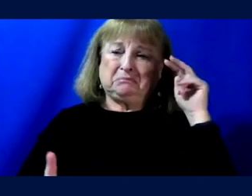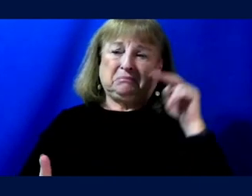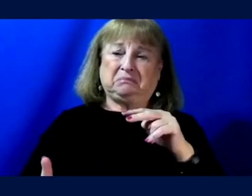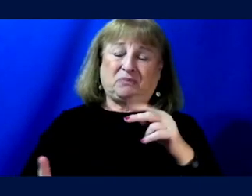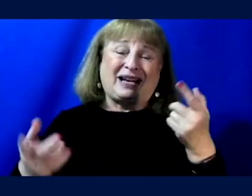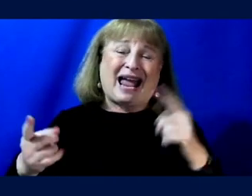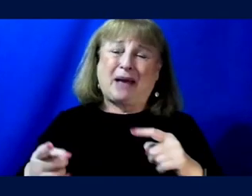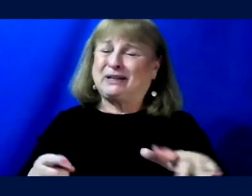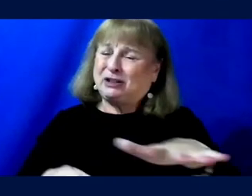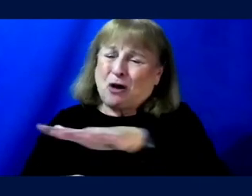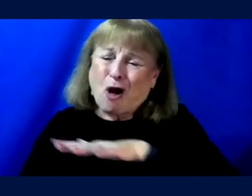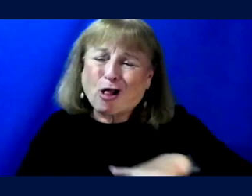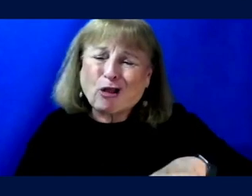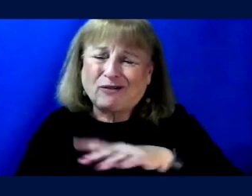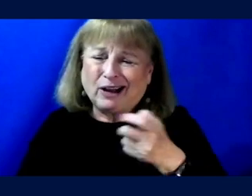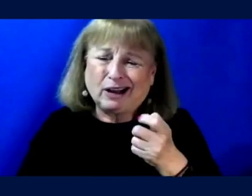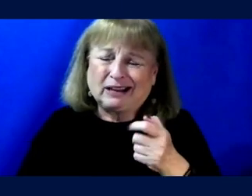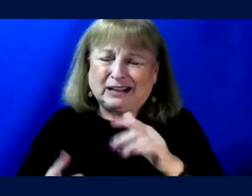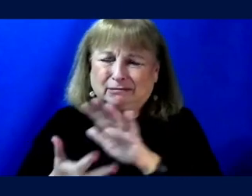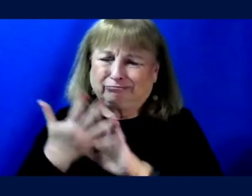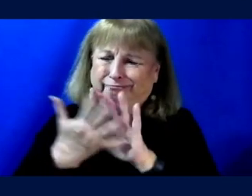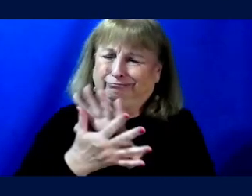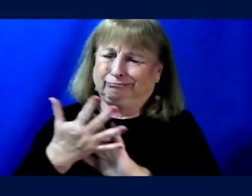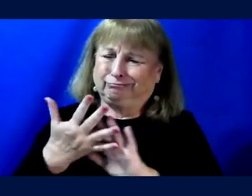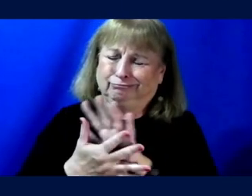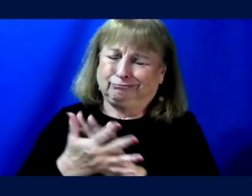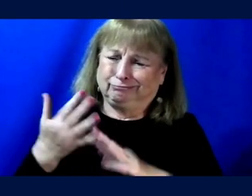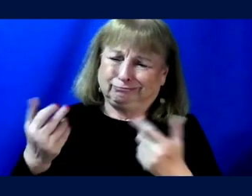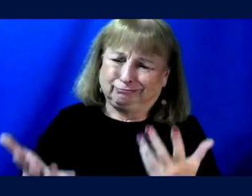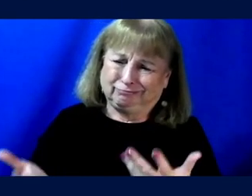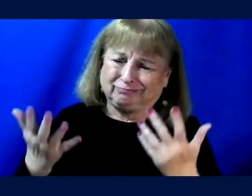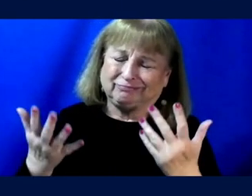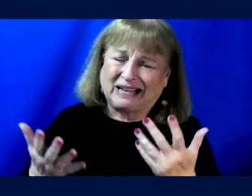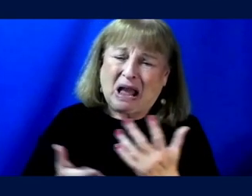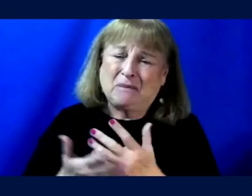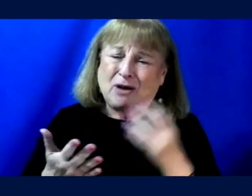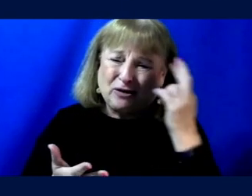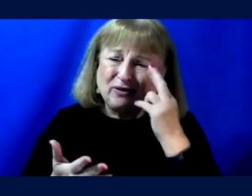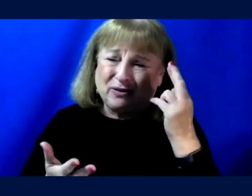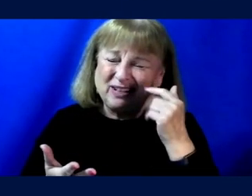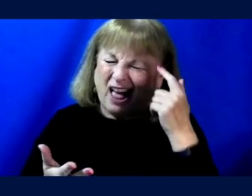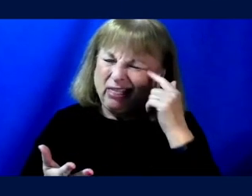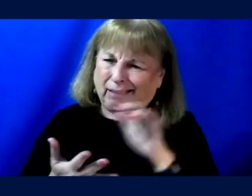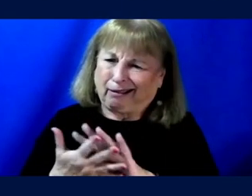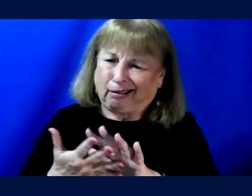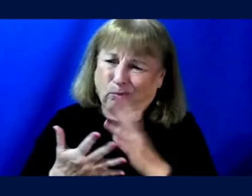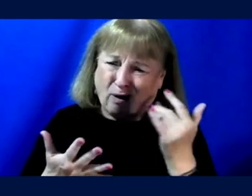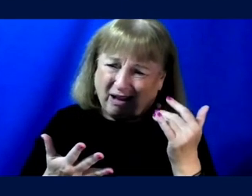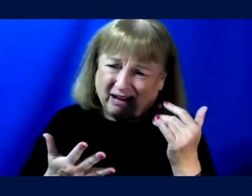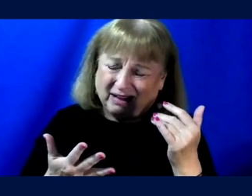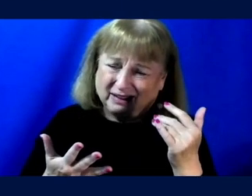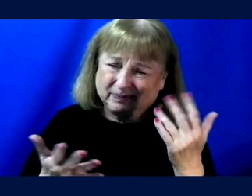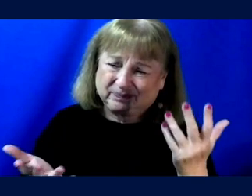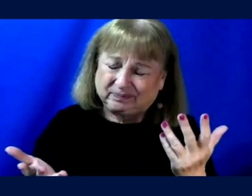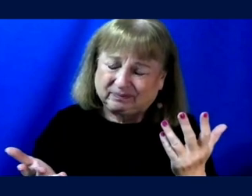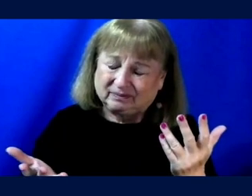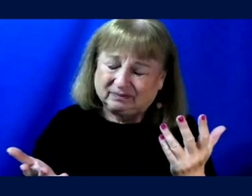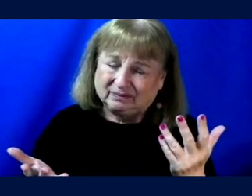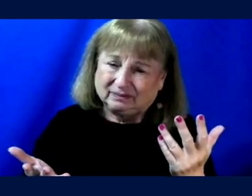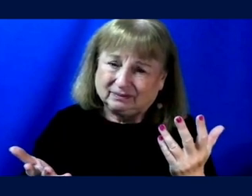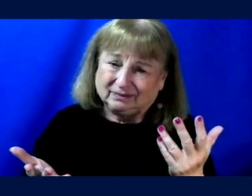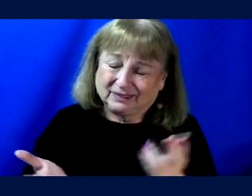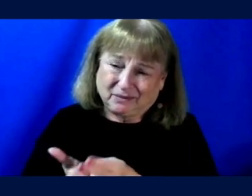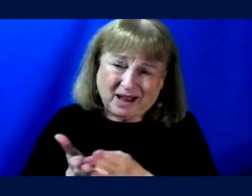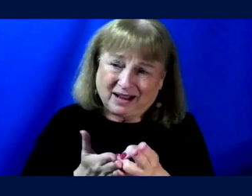happens all over, which is, it's a little cloudy. And, and part of the reason I think it's cloudy is because to be